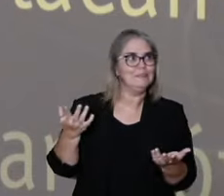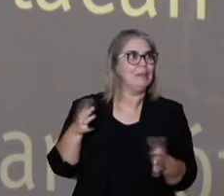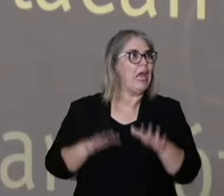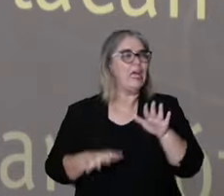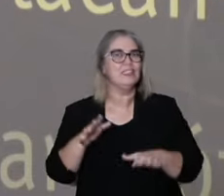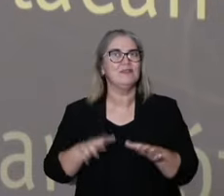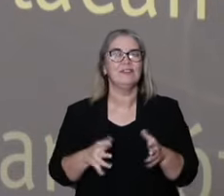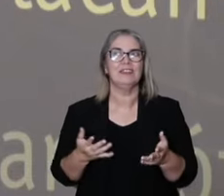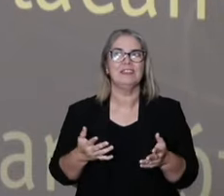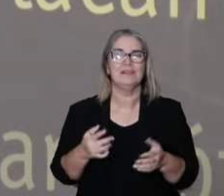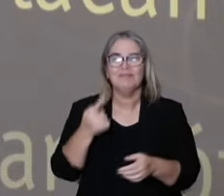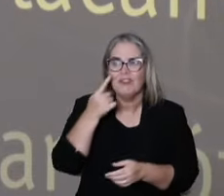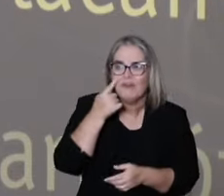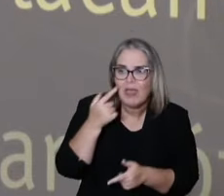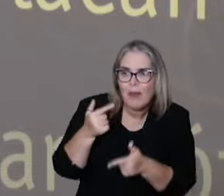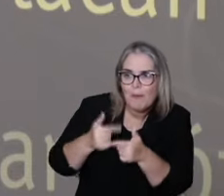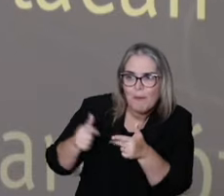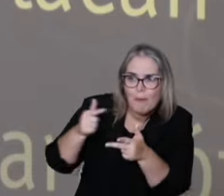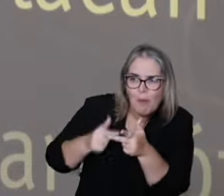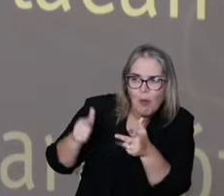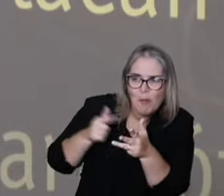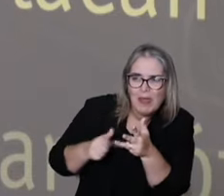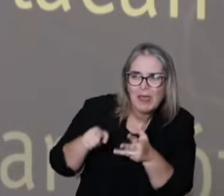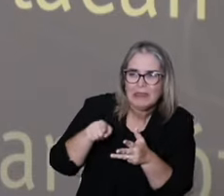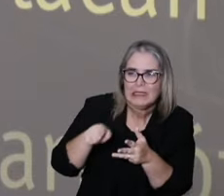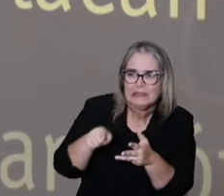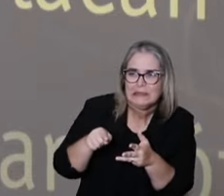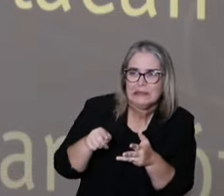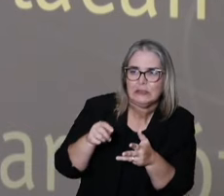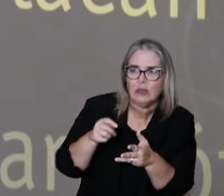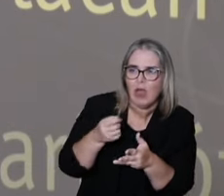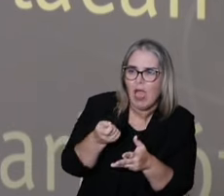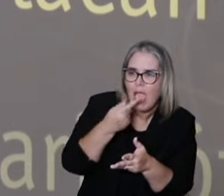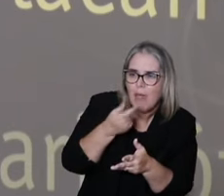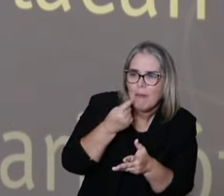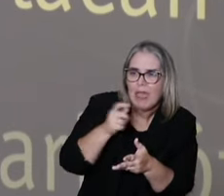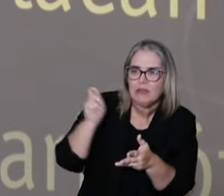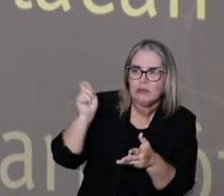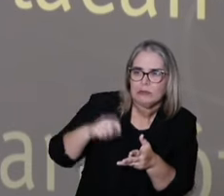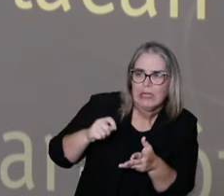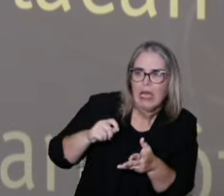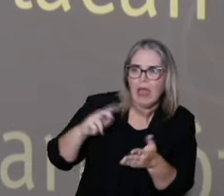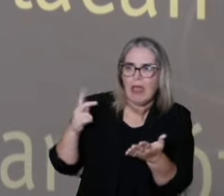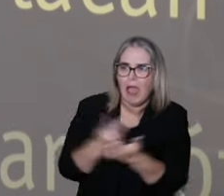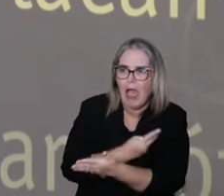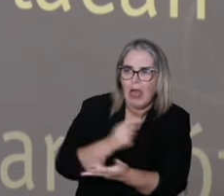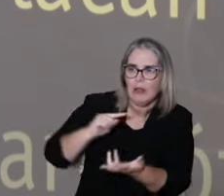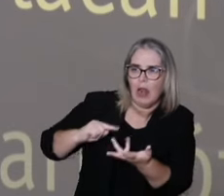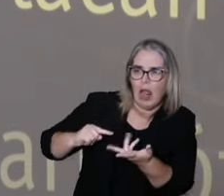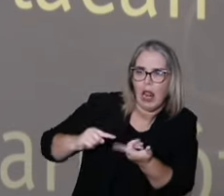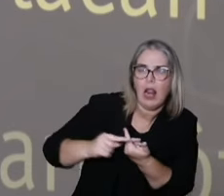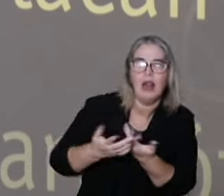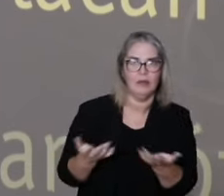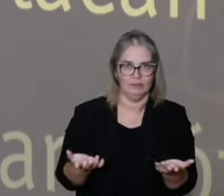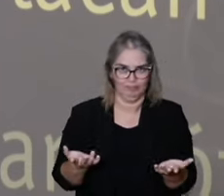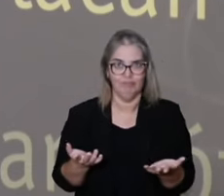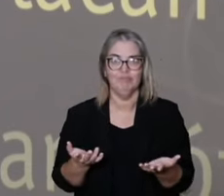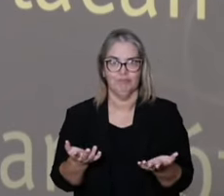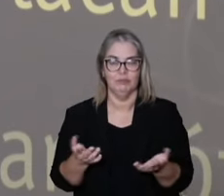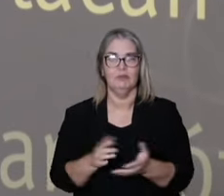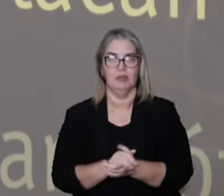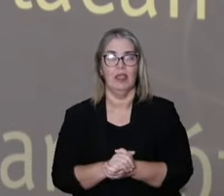have this position that is not so joyful, but we have to look at damages. And there is a tradition